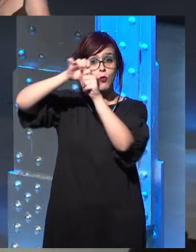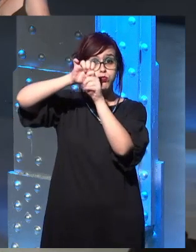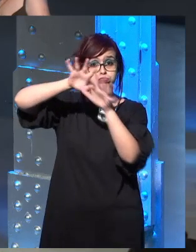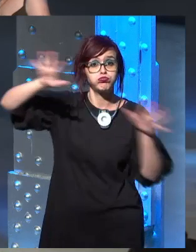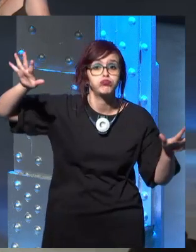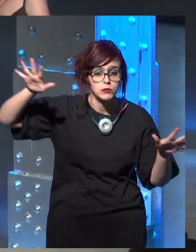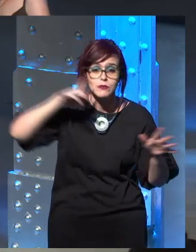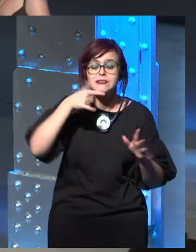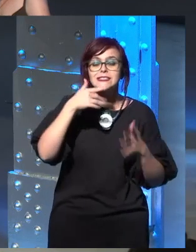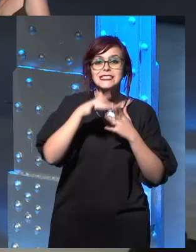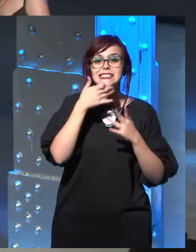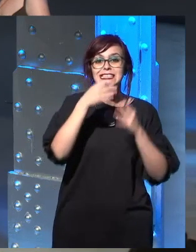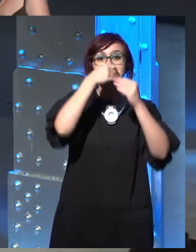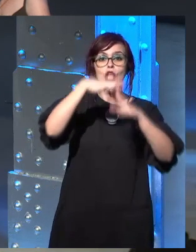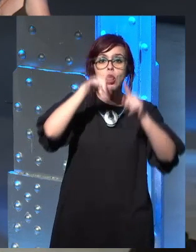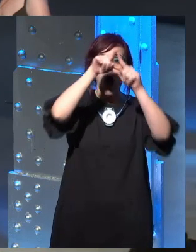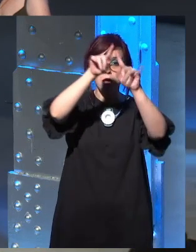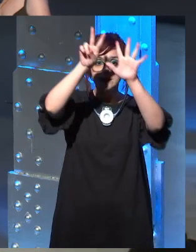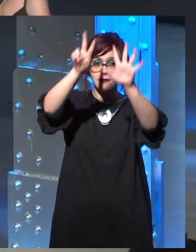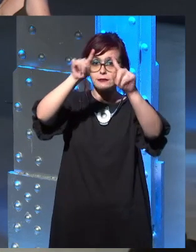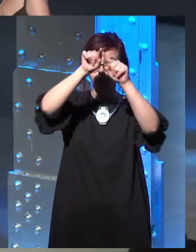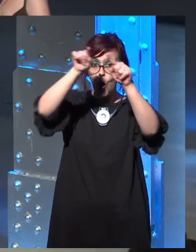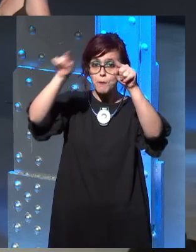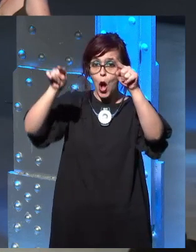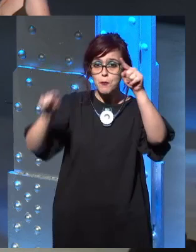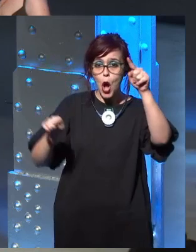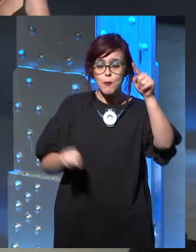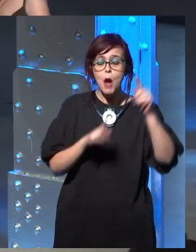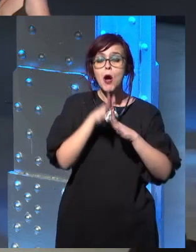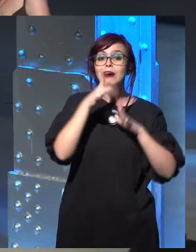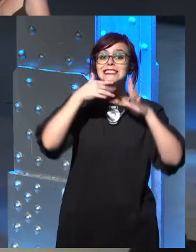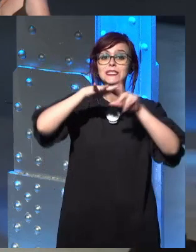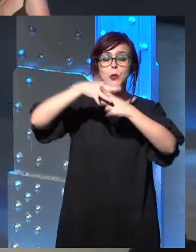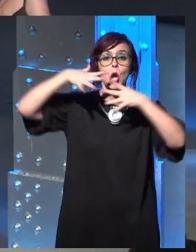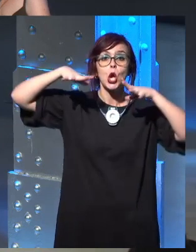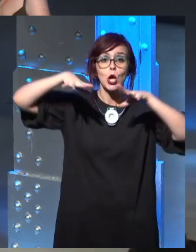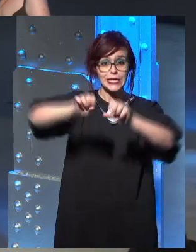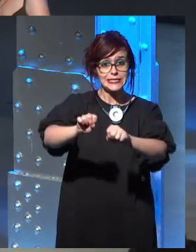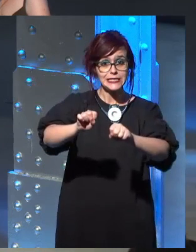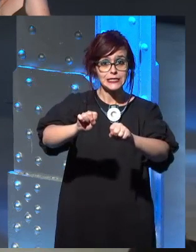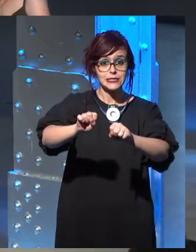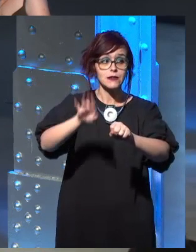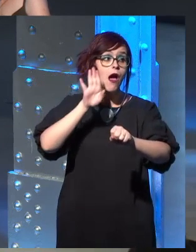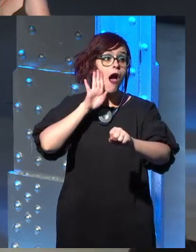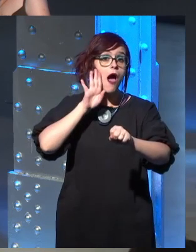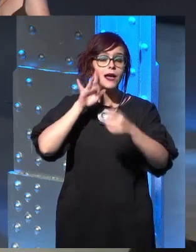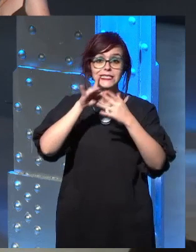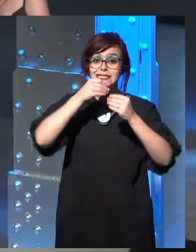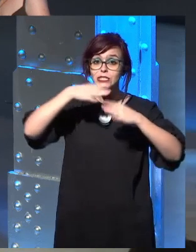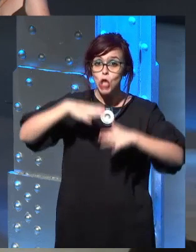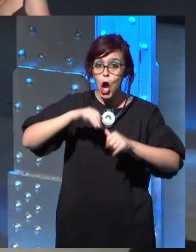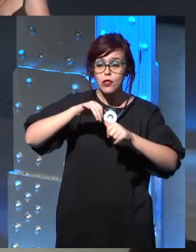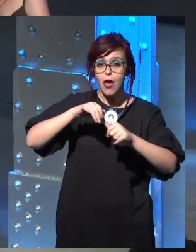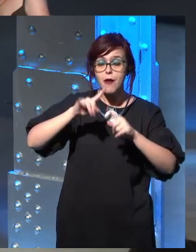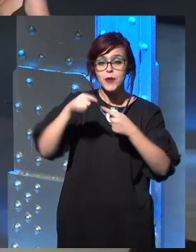in, in Aegon's Conquest, you have, you have Dragonstone, but everyone else has their story, and they don't really